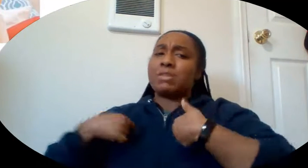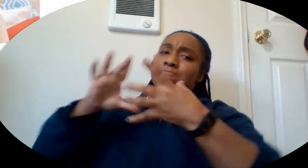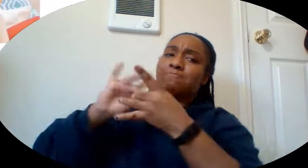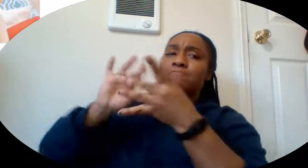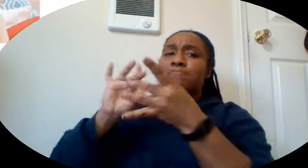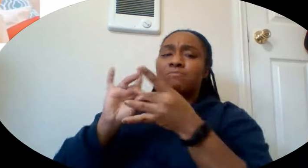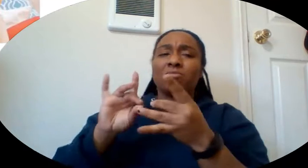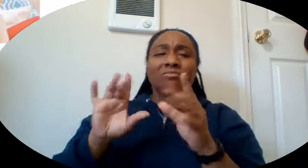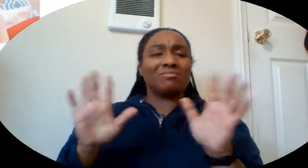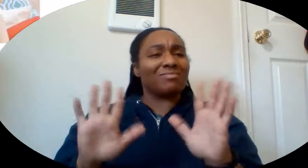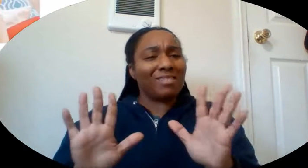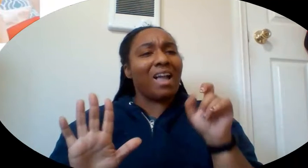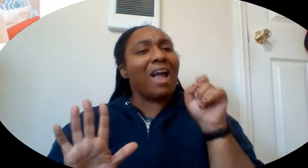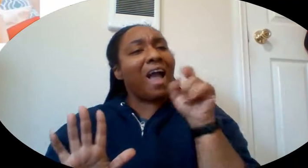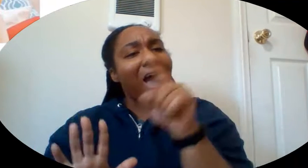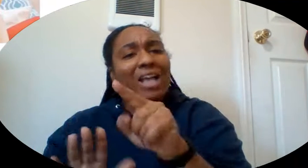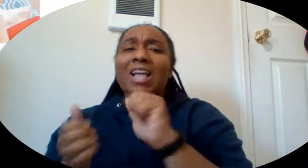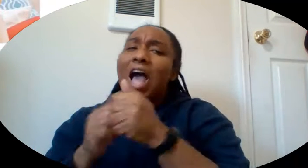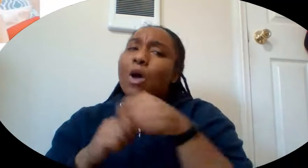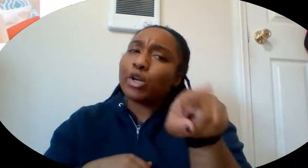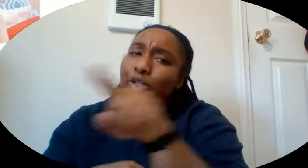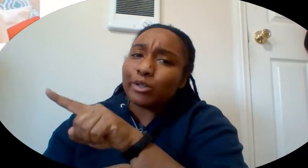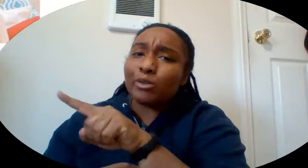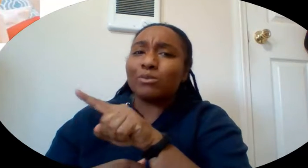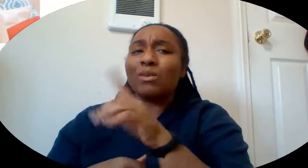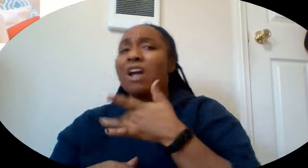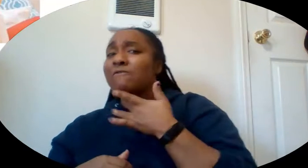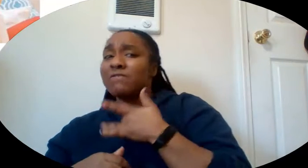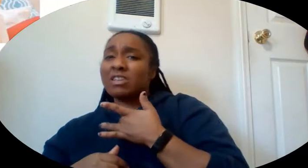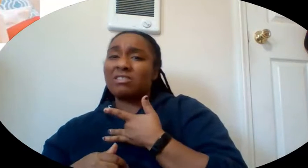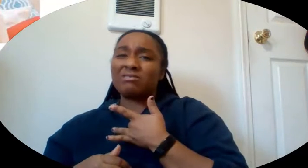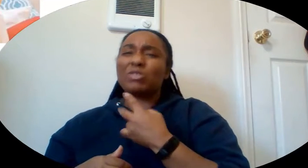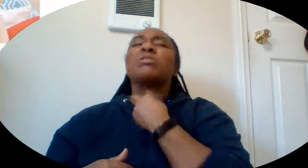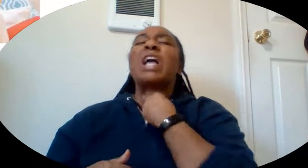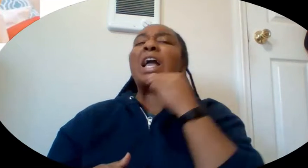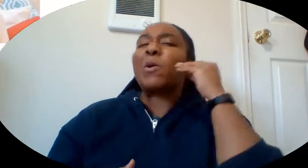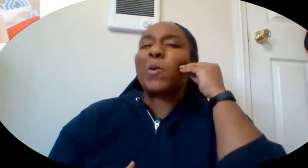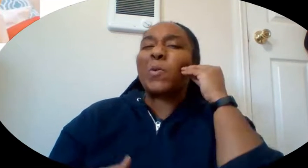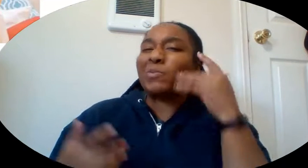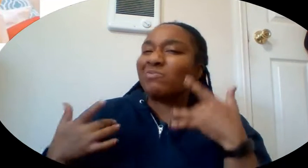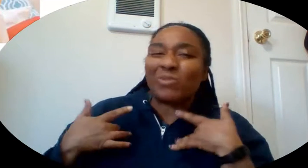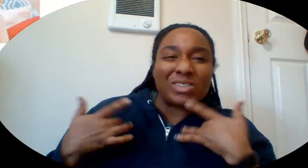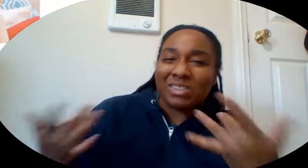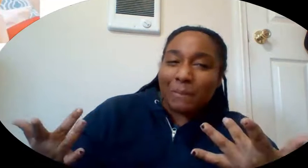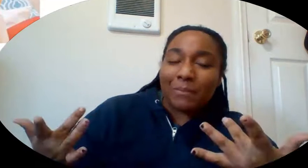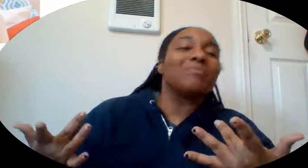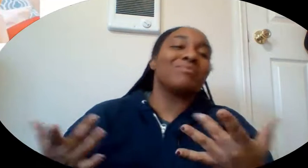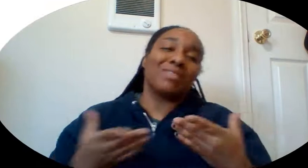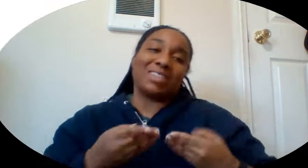day is going, how they're coping with being stuck inside all day. It is kind to call your grandparents.